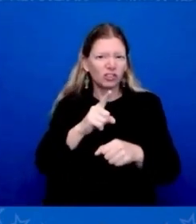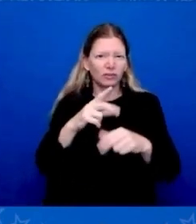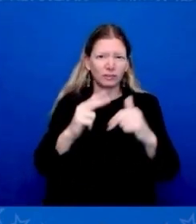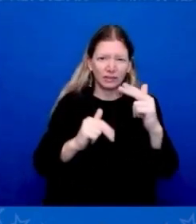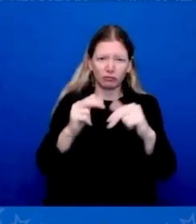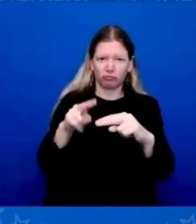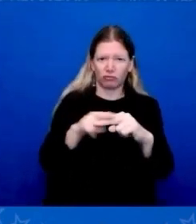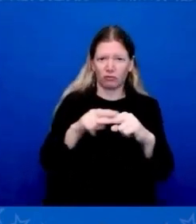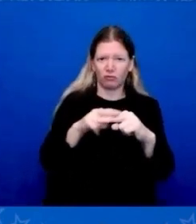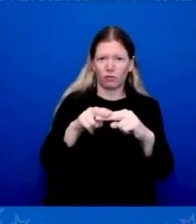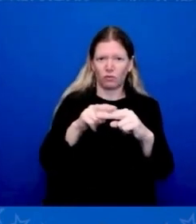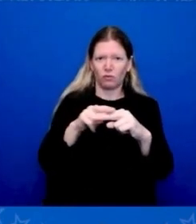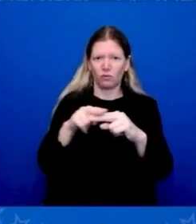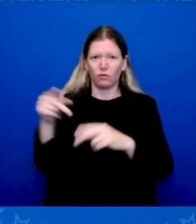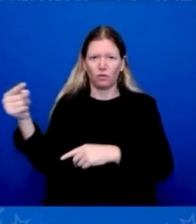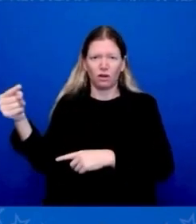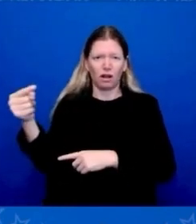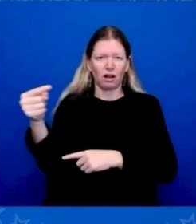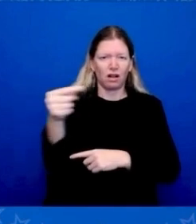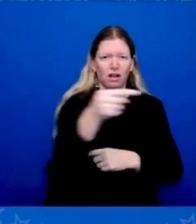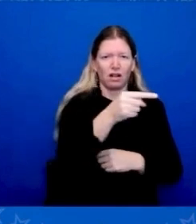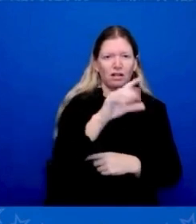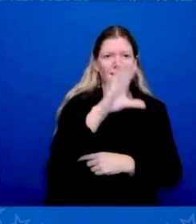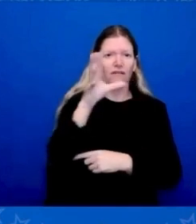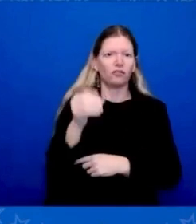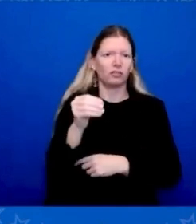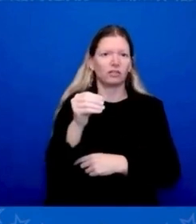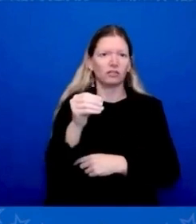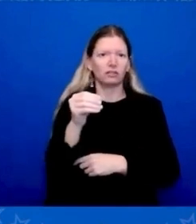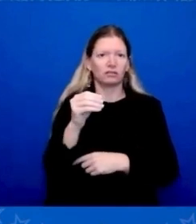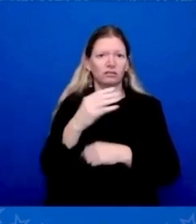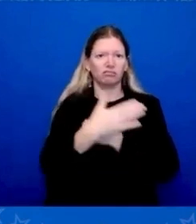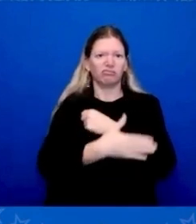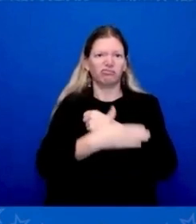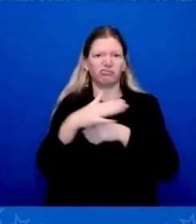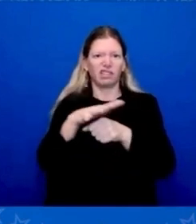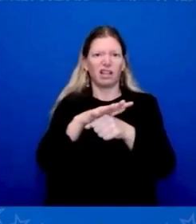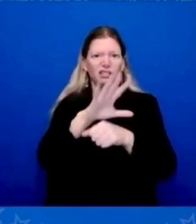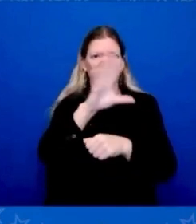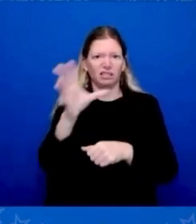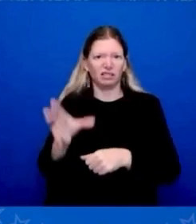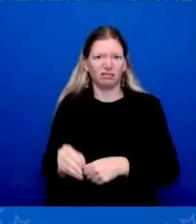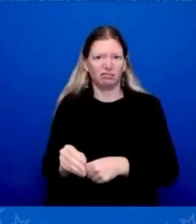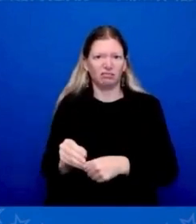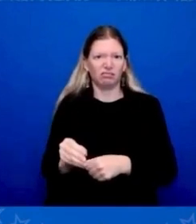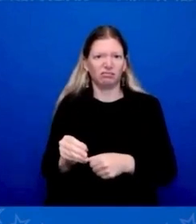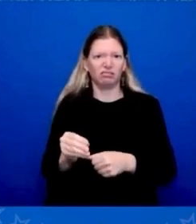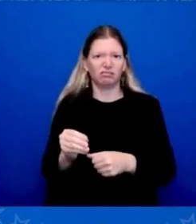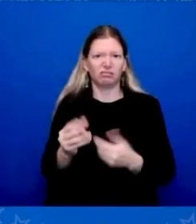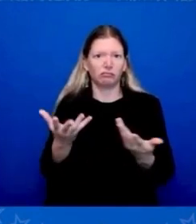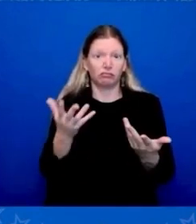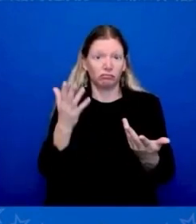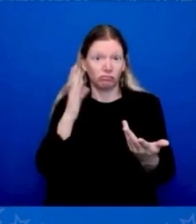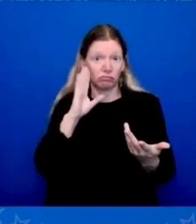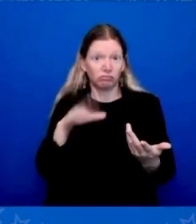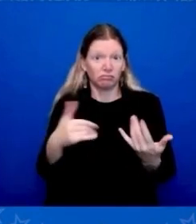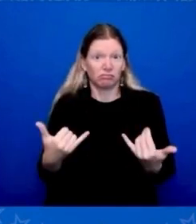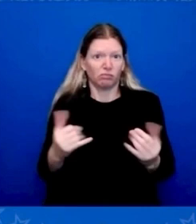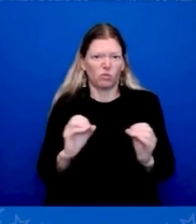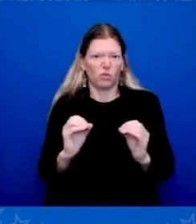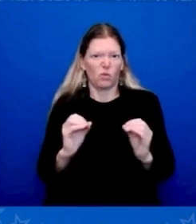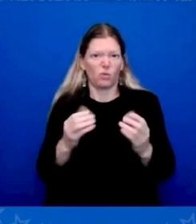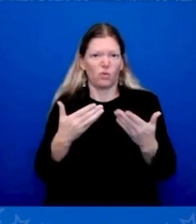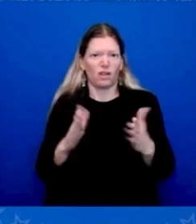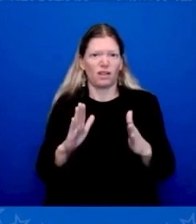no way to cross the African continent by rail, and there's not even a direct highway across. Now, let's